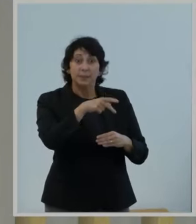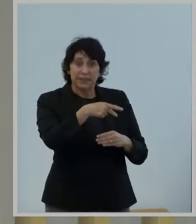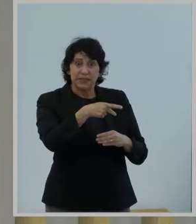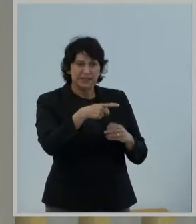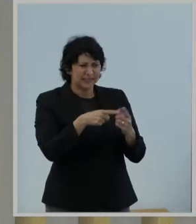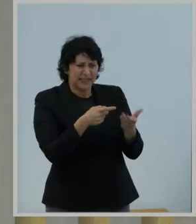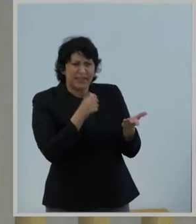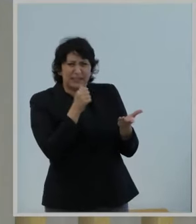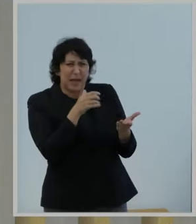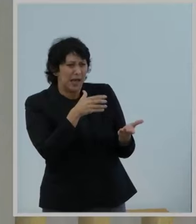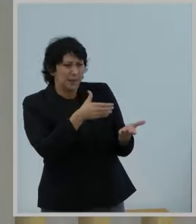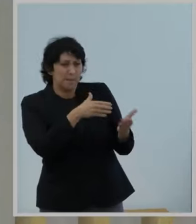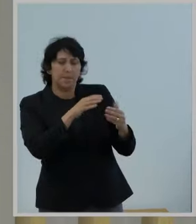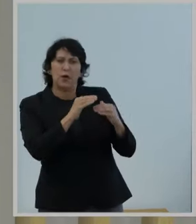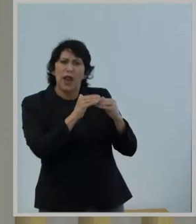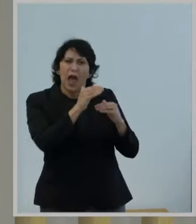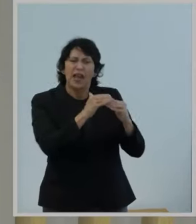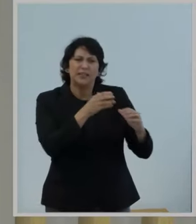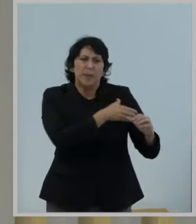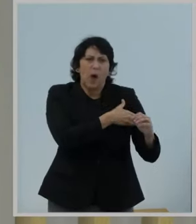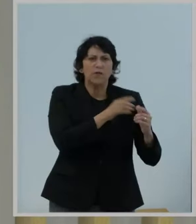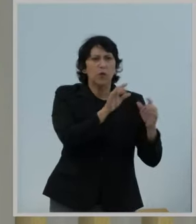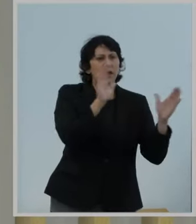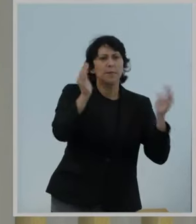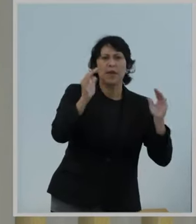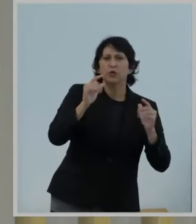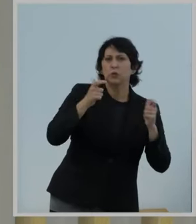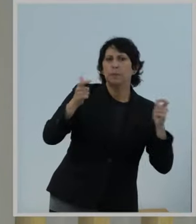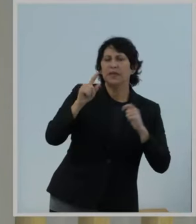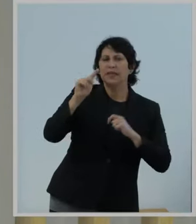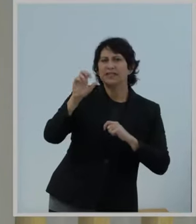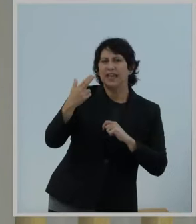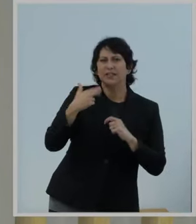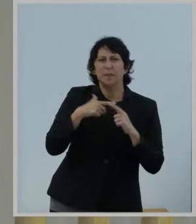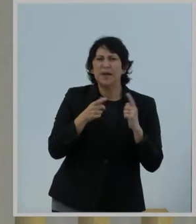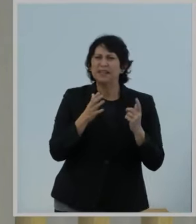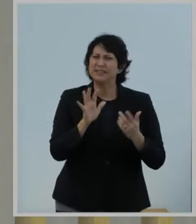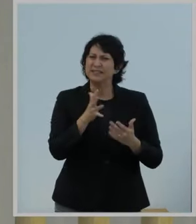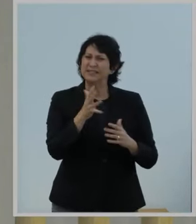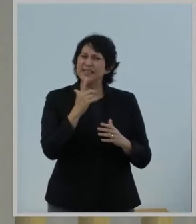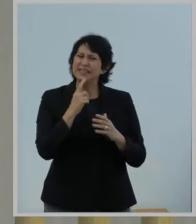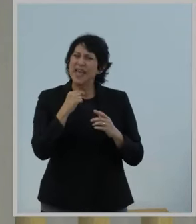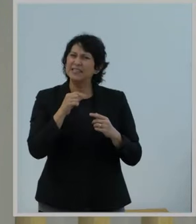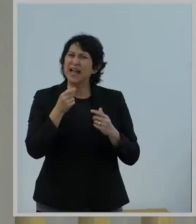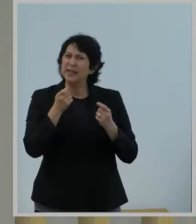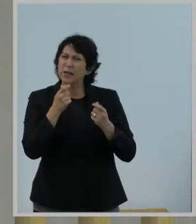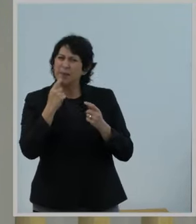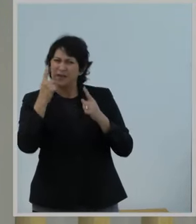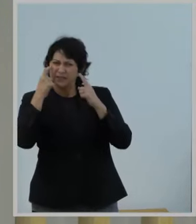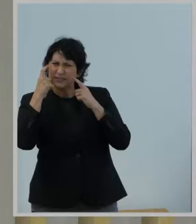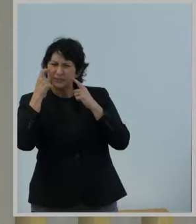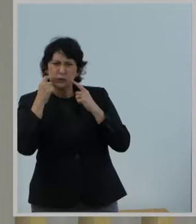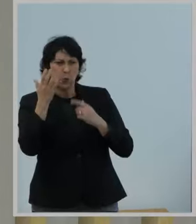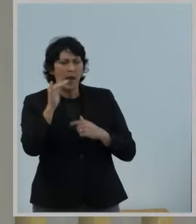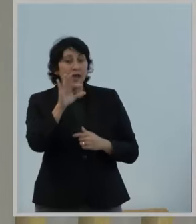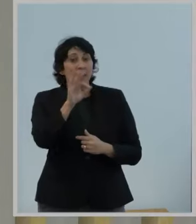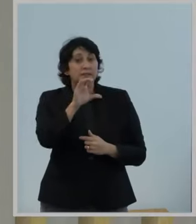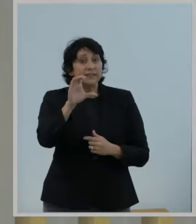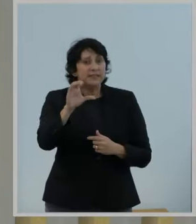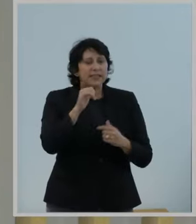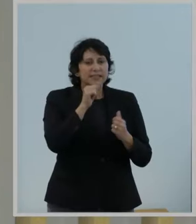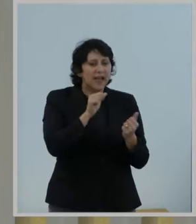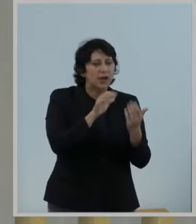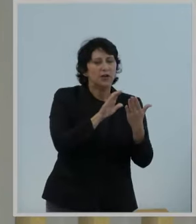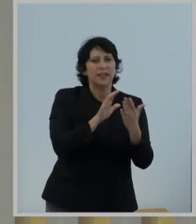monopolistic than big tech companies raises still more questions about arbitrary and capricious action. The FCC hasn't really addressed whether Internet